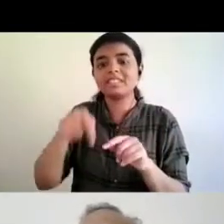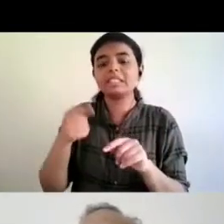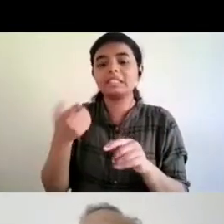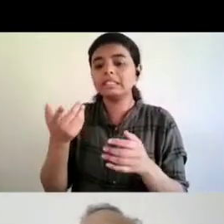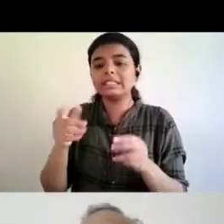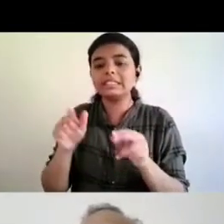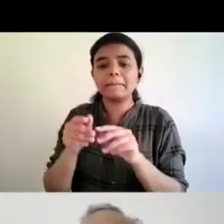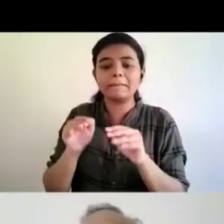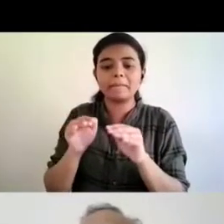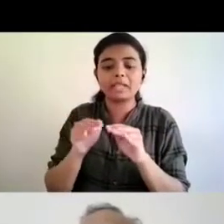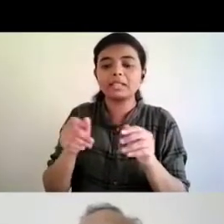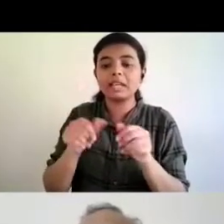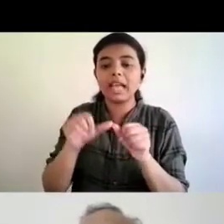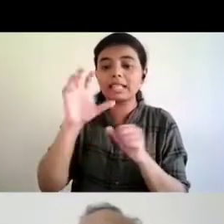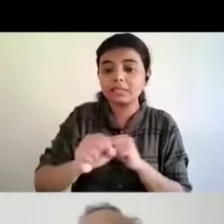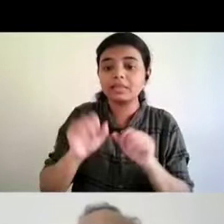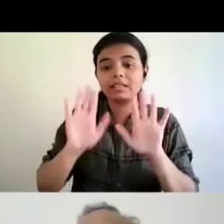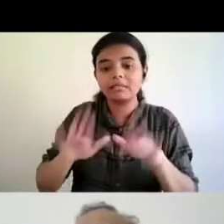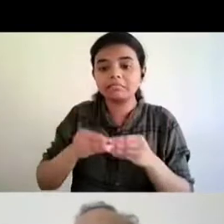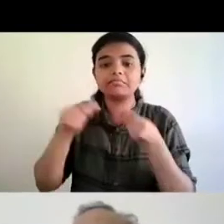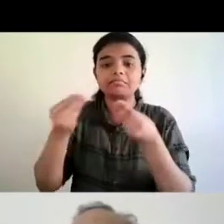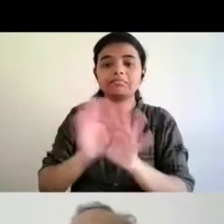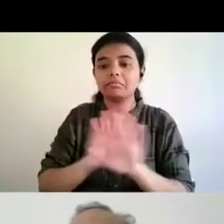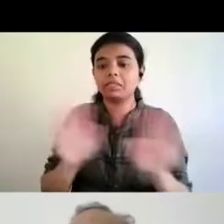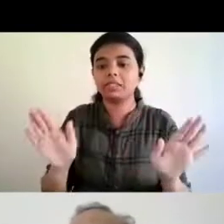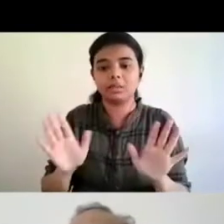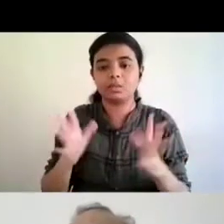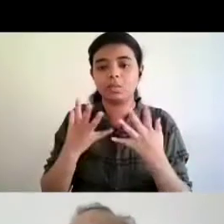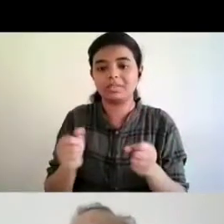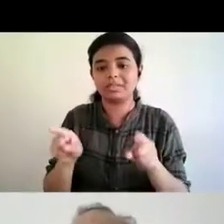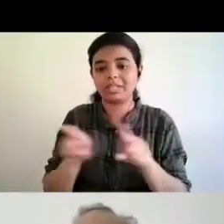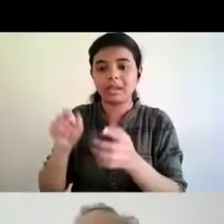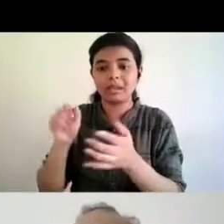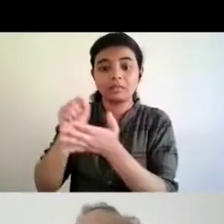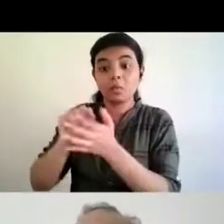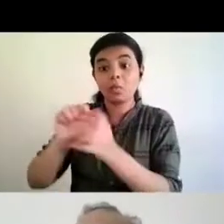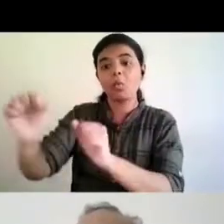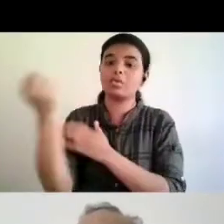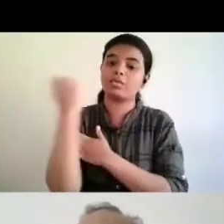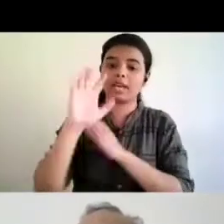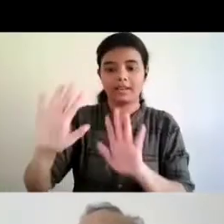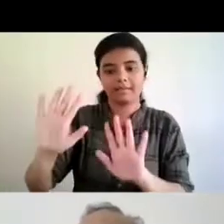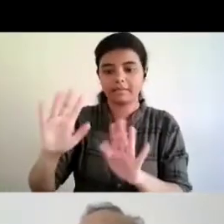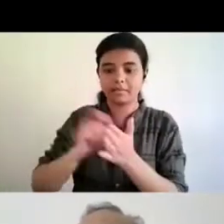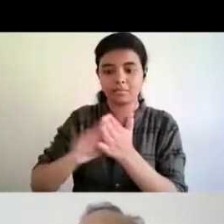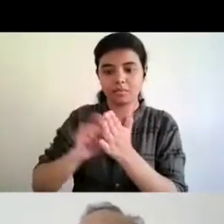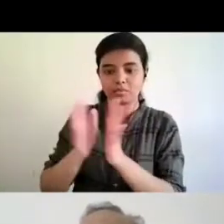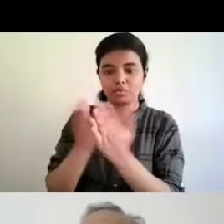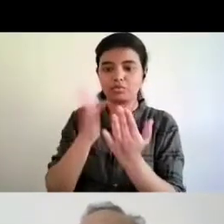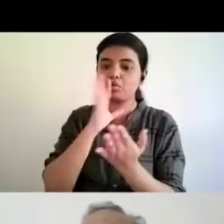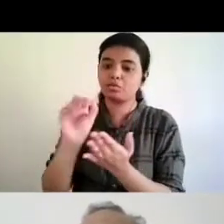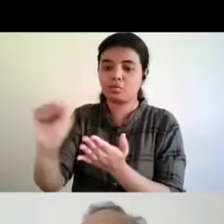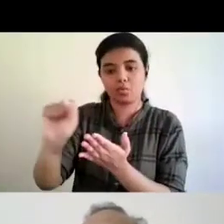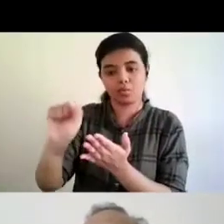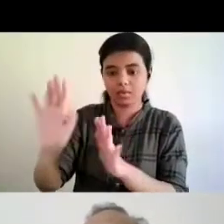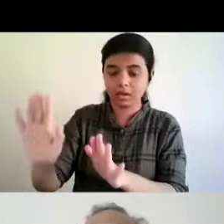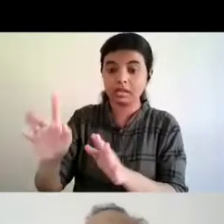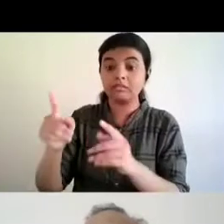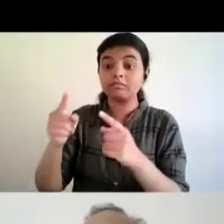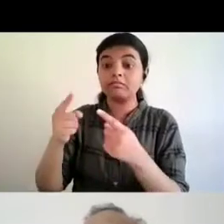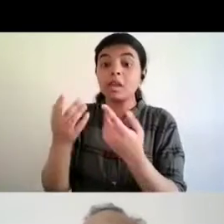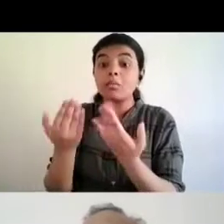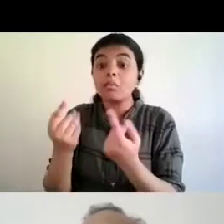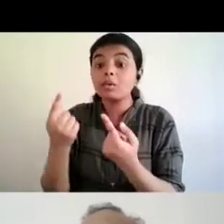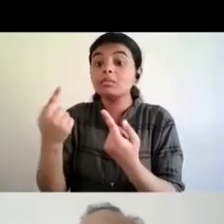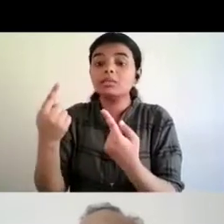work for that person because copyright owner is uh you know exploits their